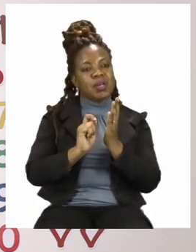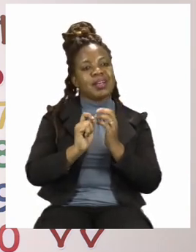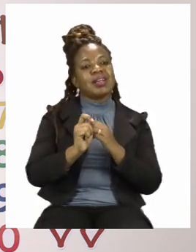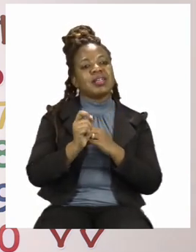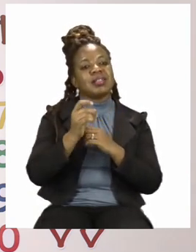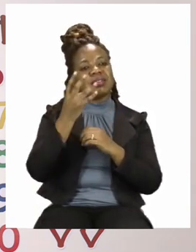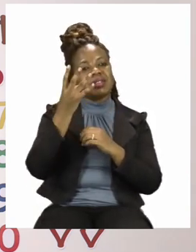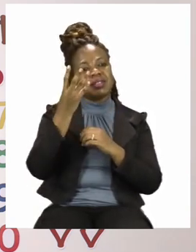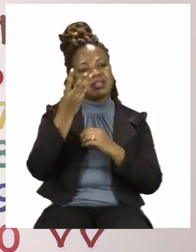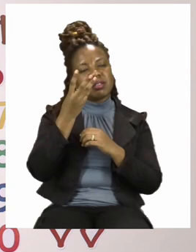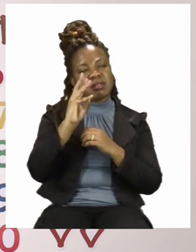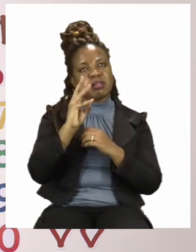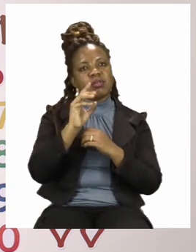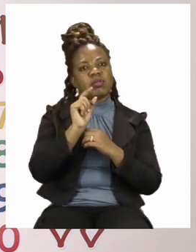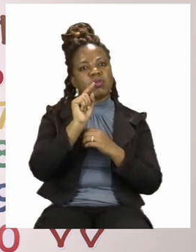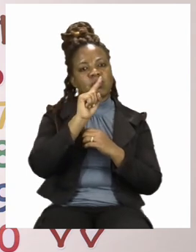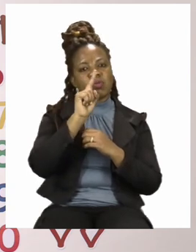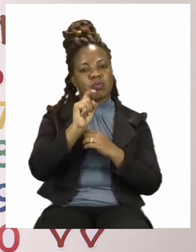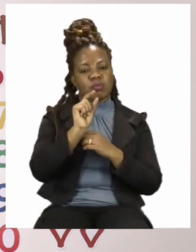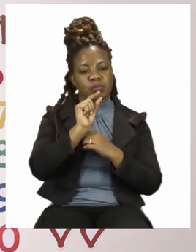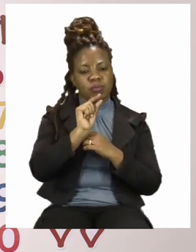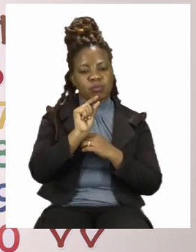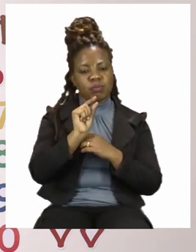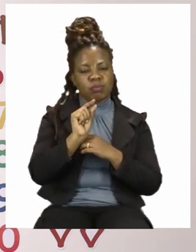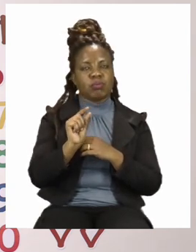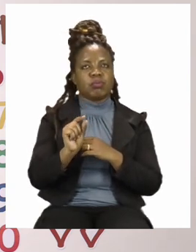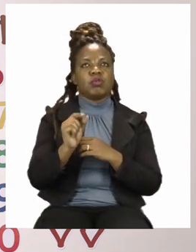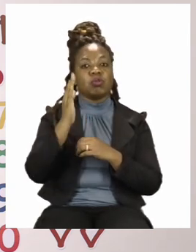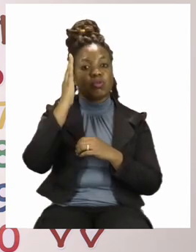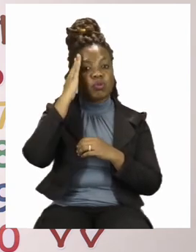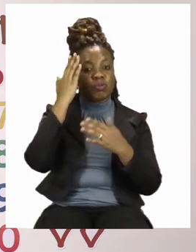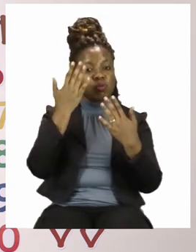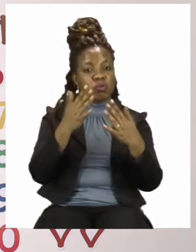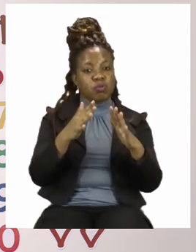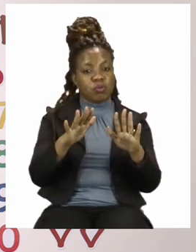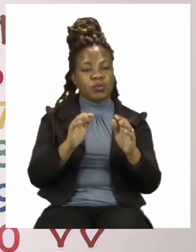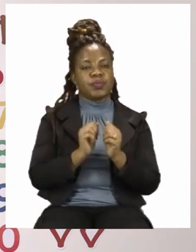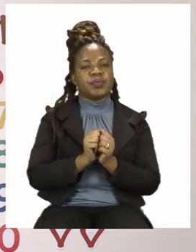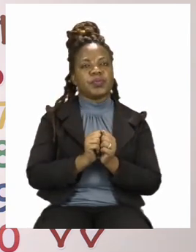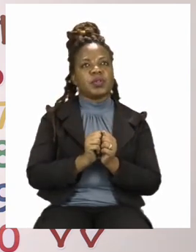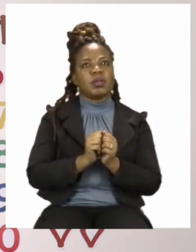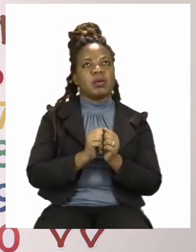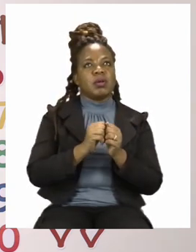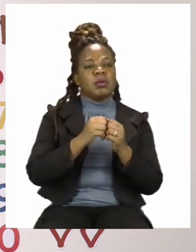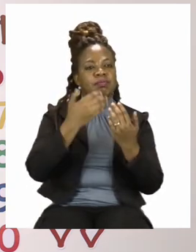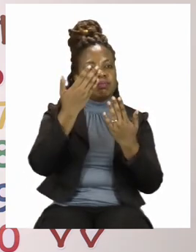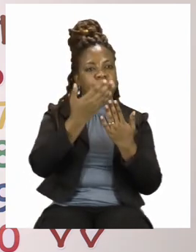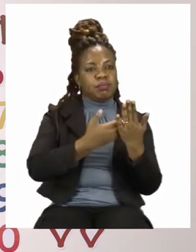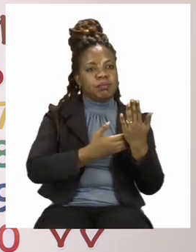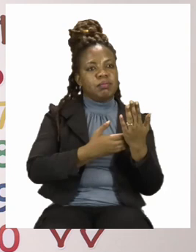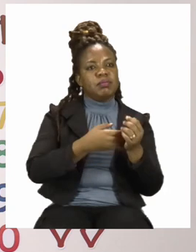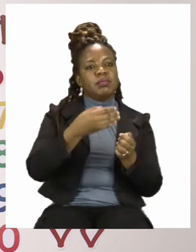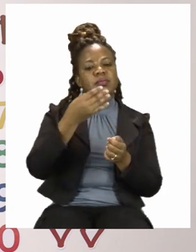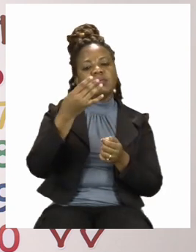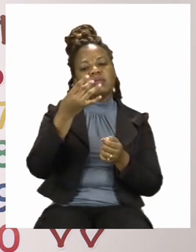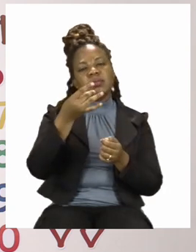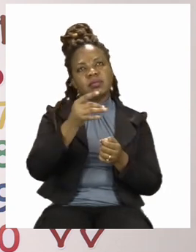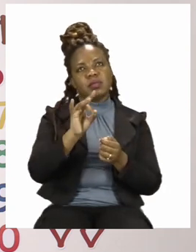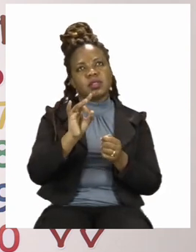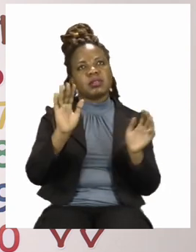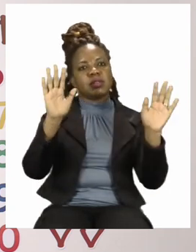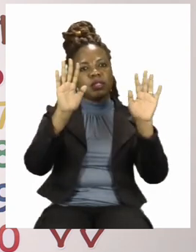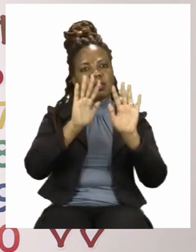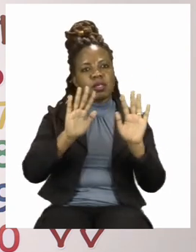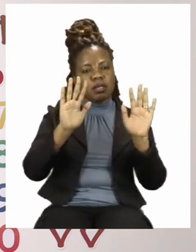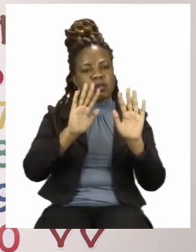exercises. Make sure you color all the verbs in on page eight and on page nine. Make sure